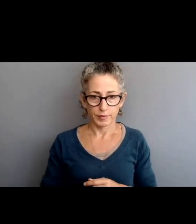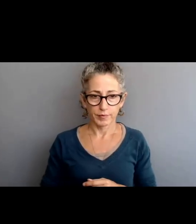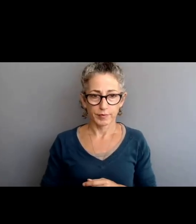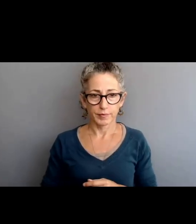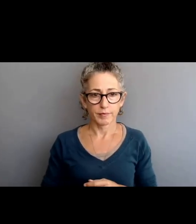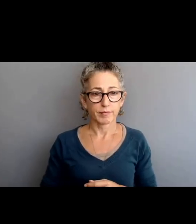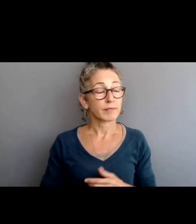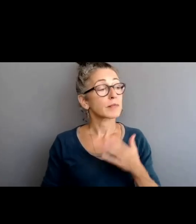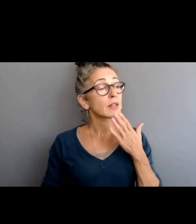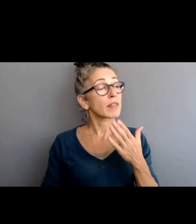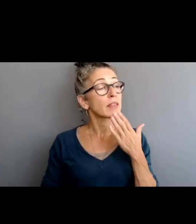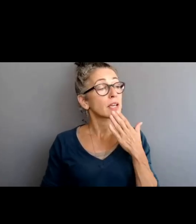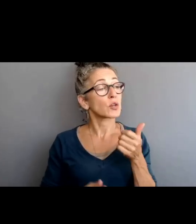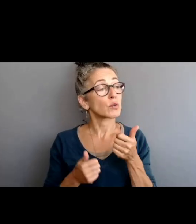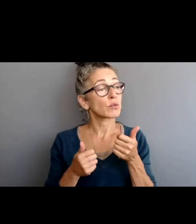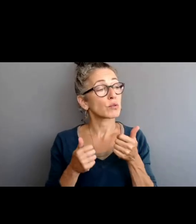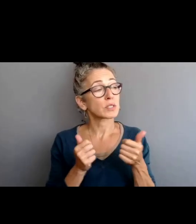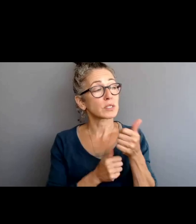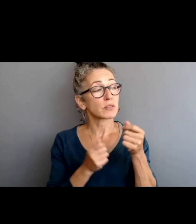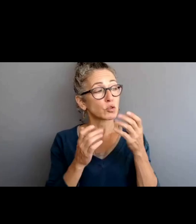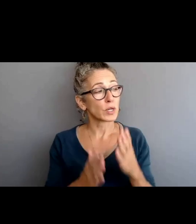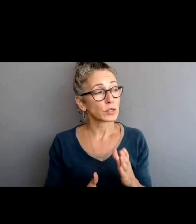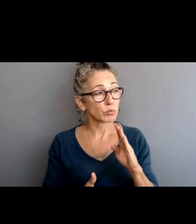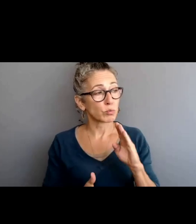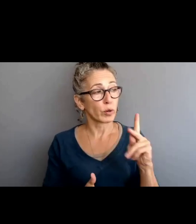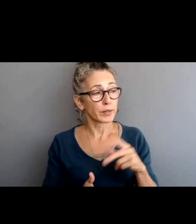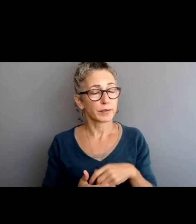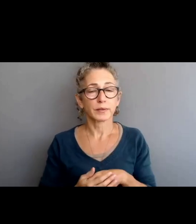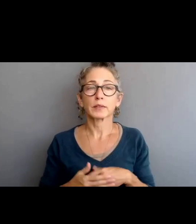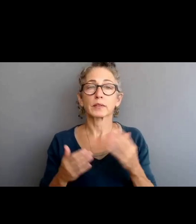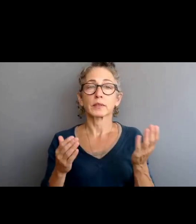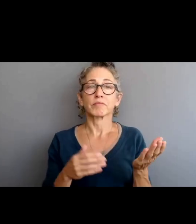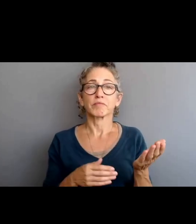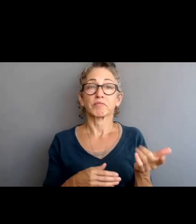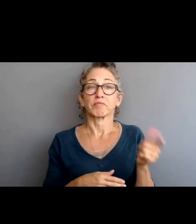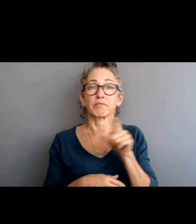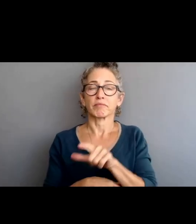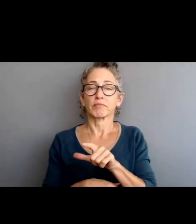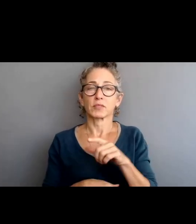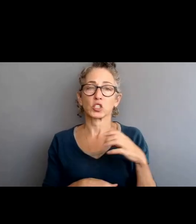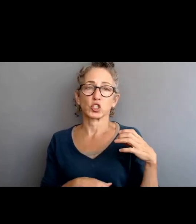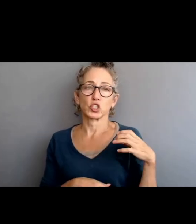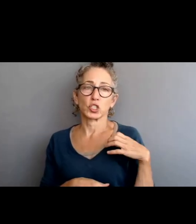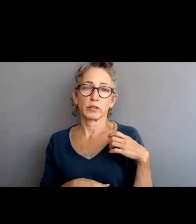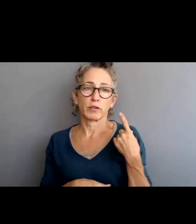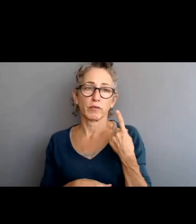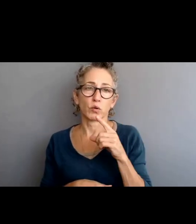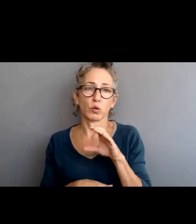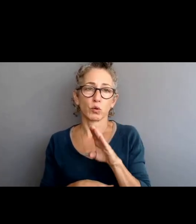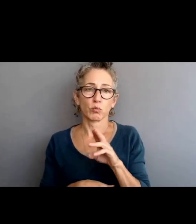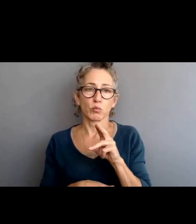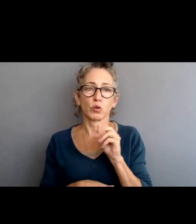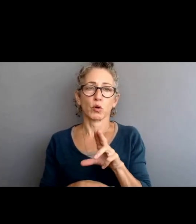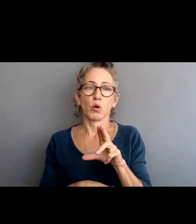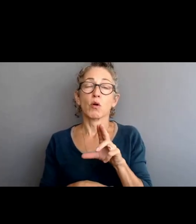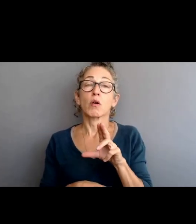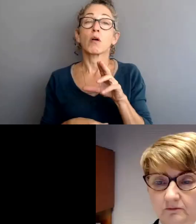Thank you, Executive Director. Our next speaker is the Chief of the Bureau of Internal Affairs, Karen Cano.